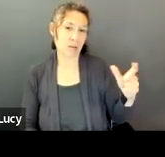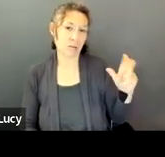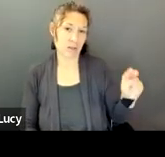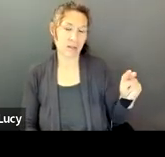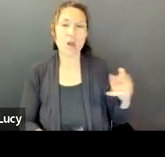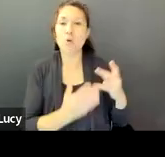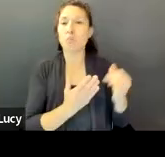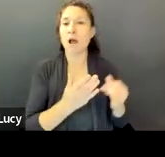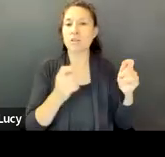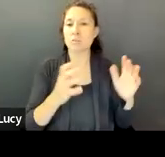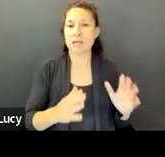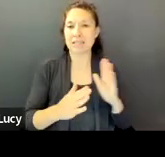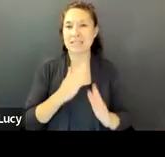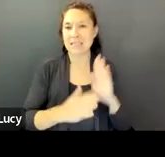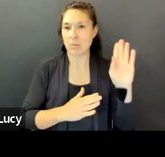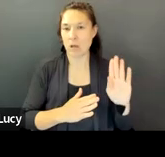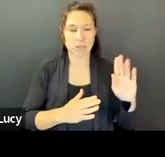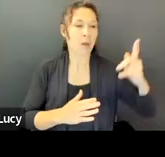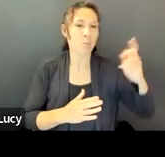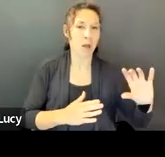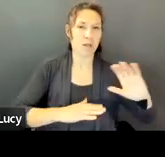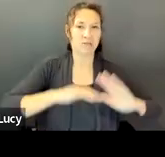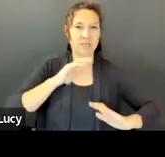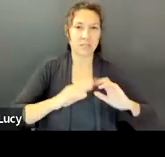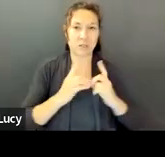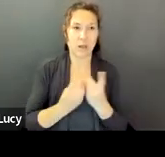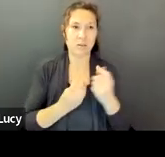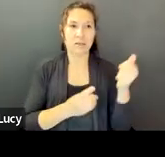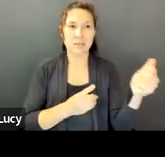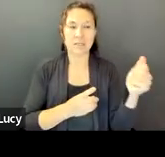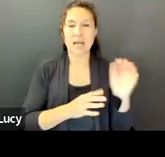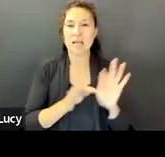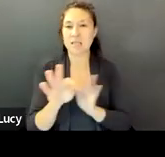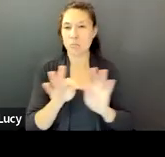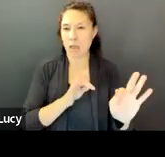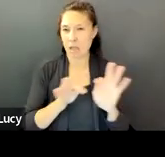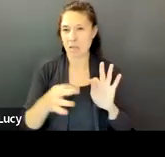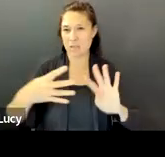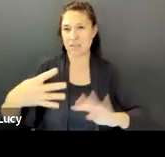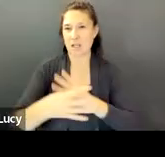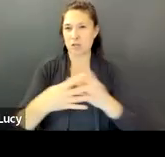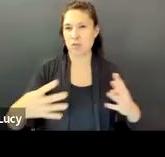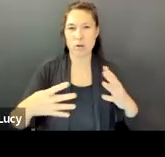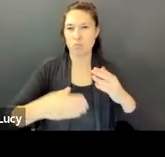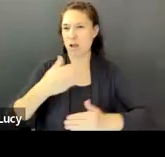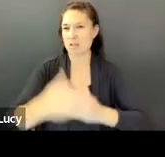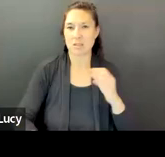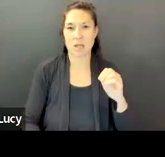Boston Public Facilities Department, to explain the MSBA timeline in a little more detail.